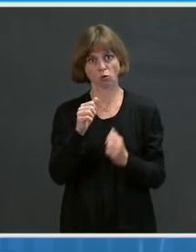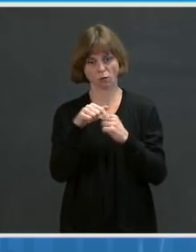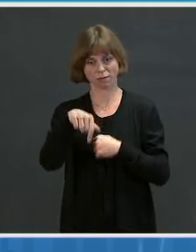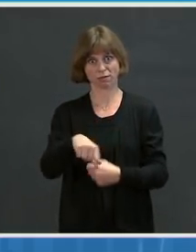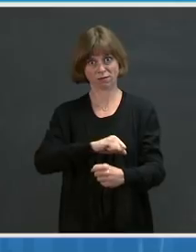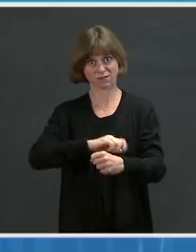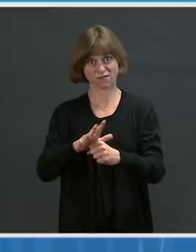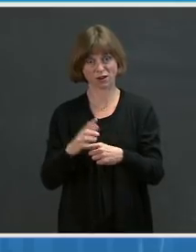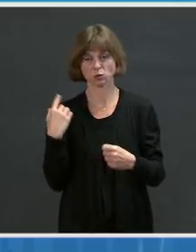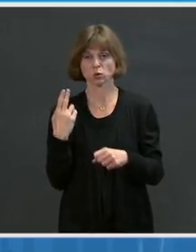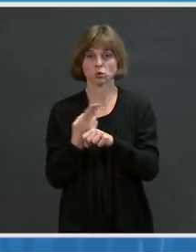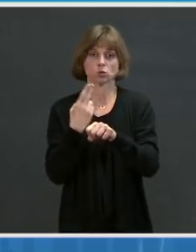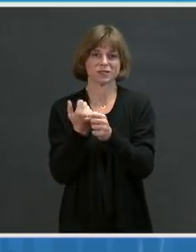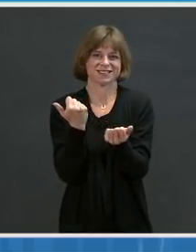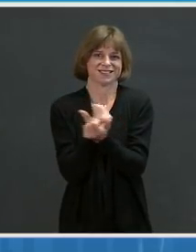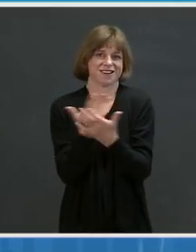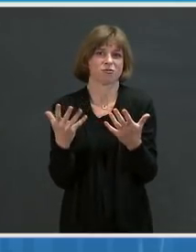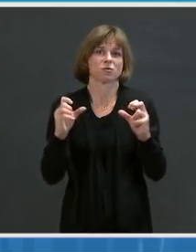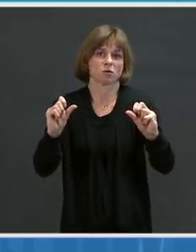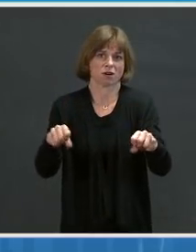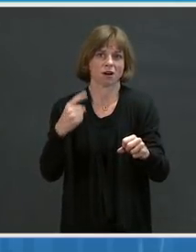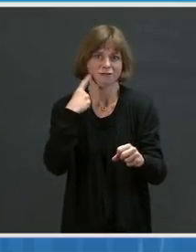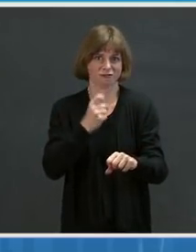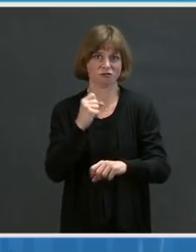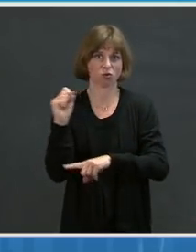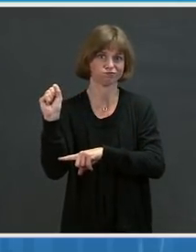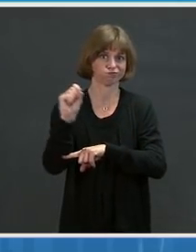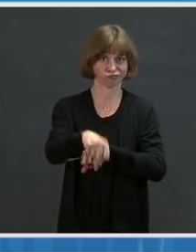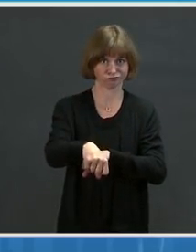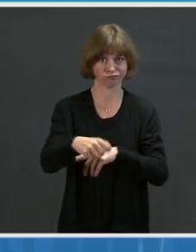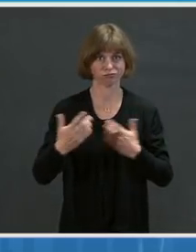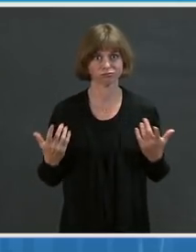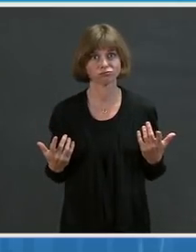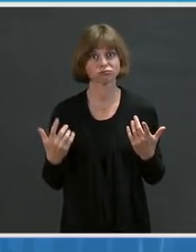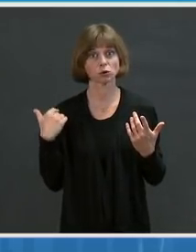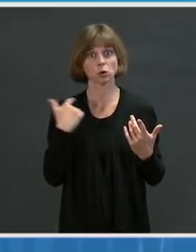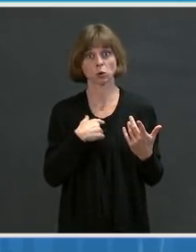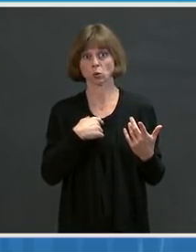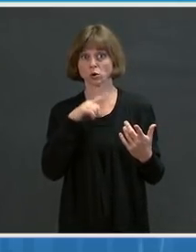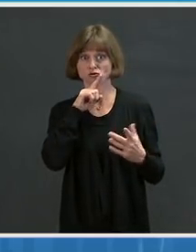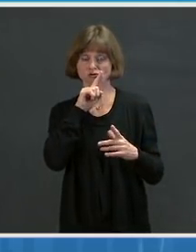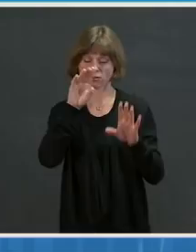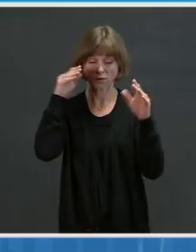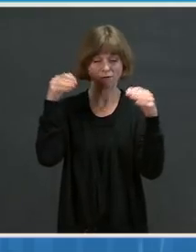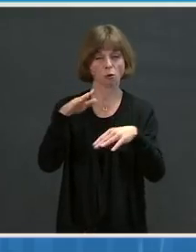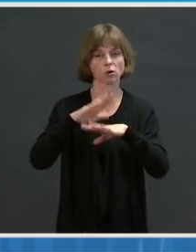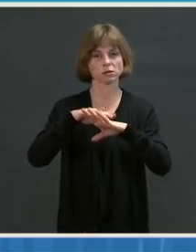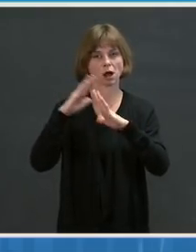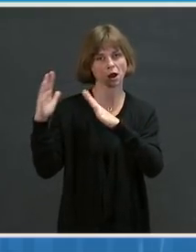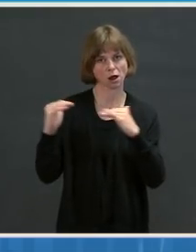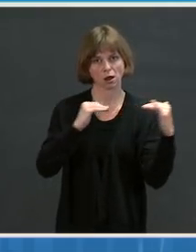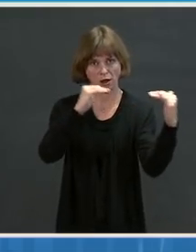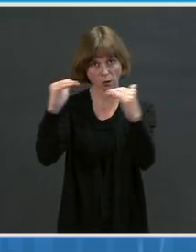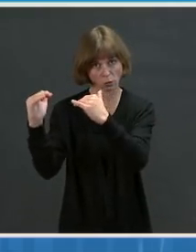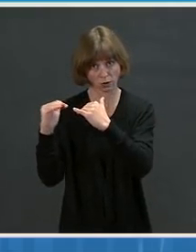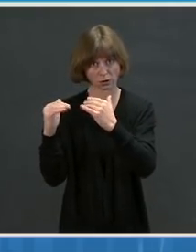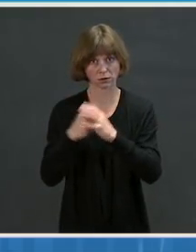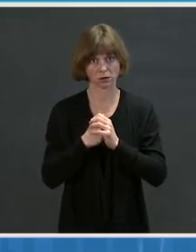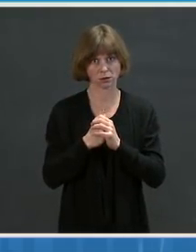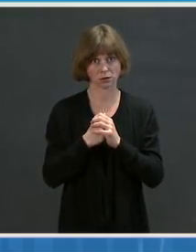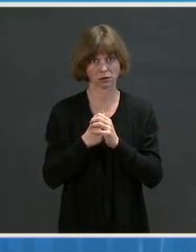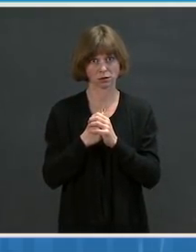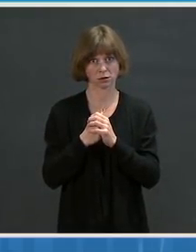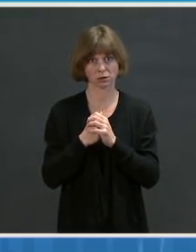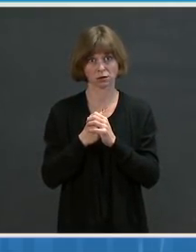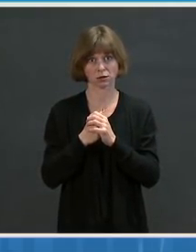to defeat it. We're keeping equity at the front and center of our response, partnering with